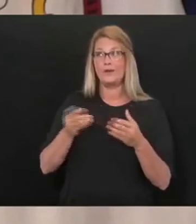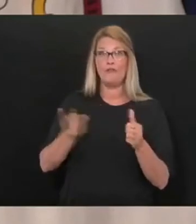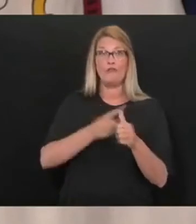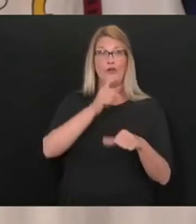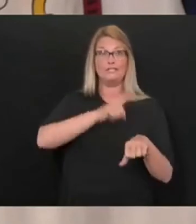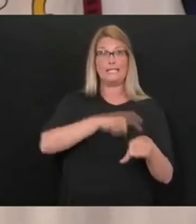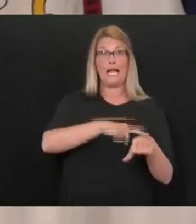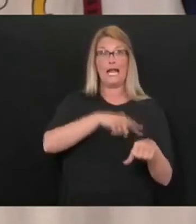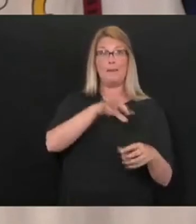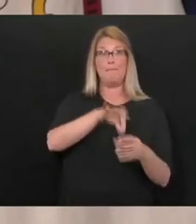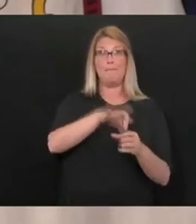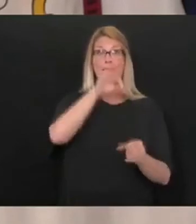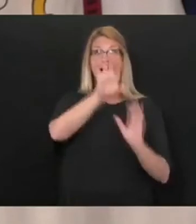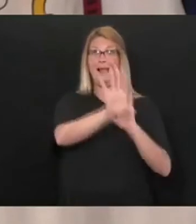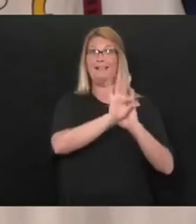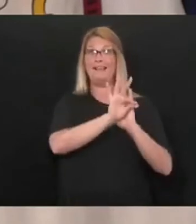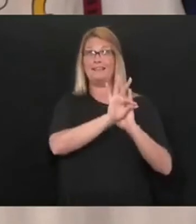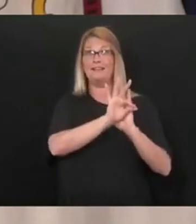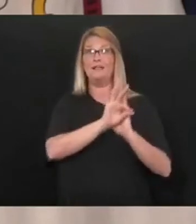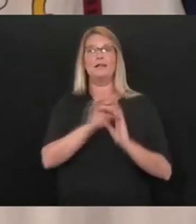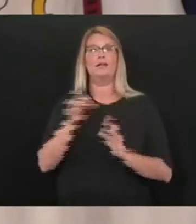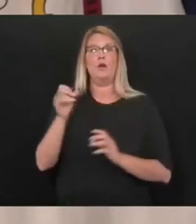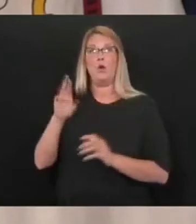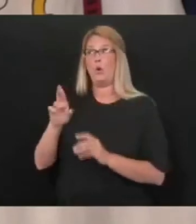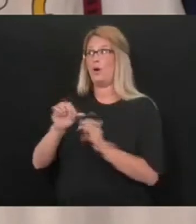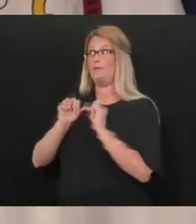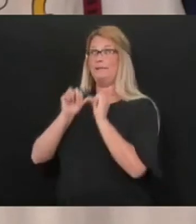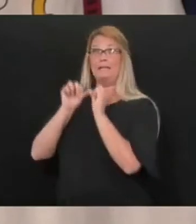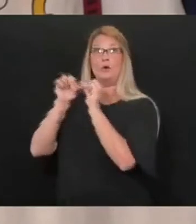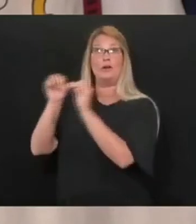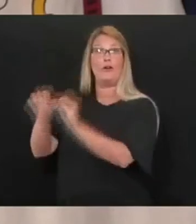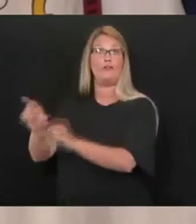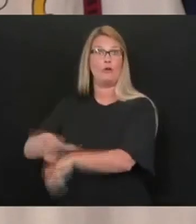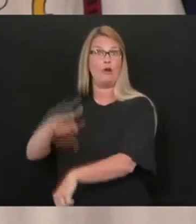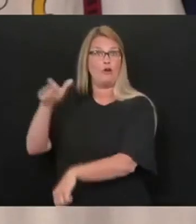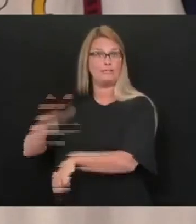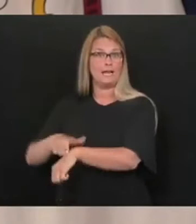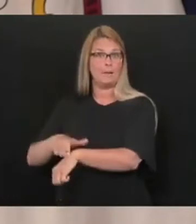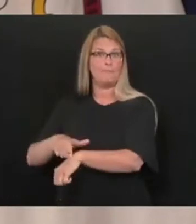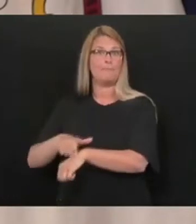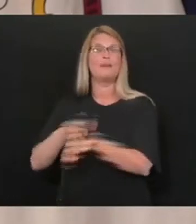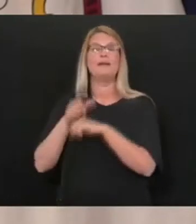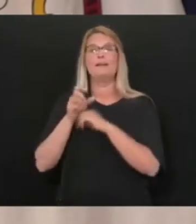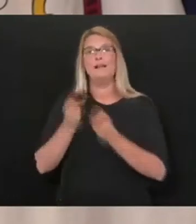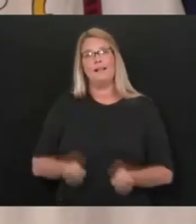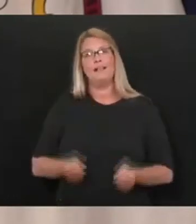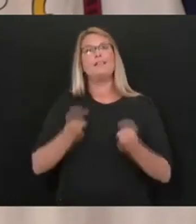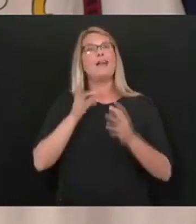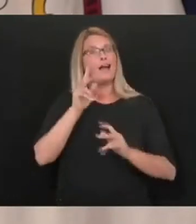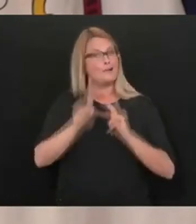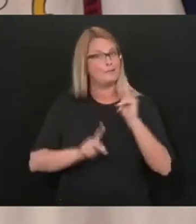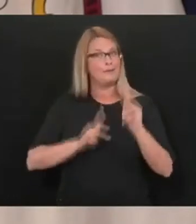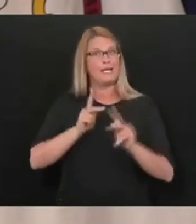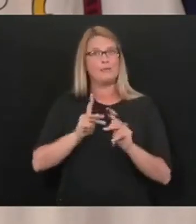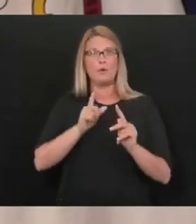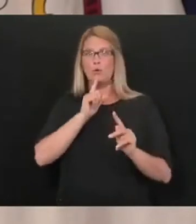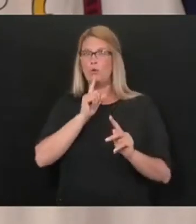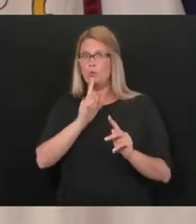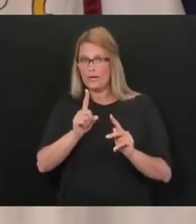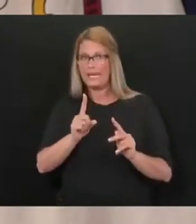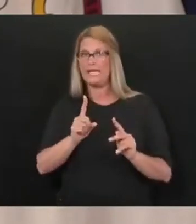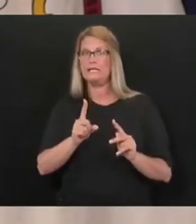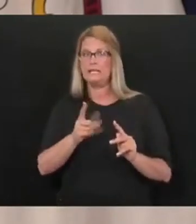incumbents and whatever. And, and, you know, a lot of people, a lot of people put their, their heart and soul